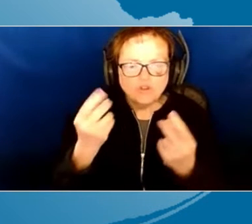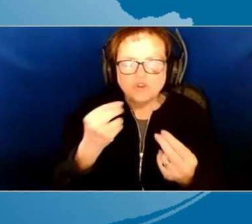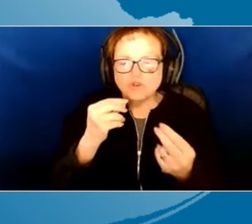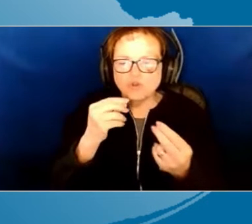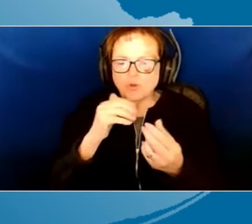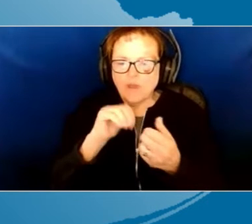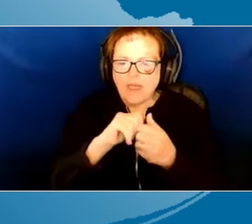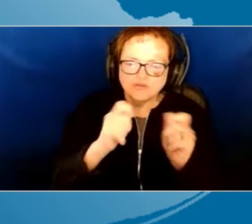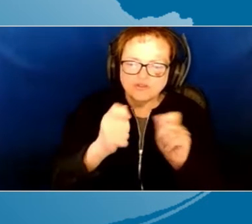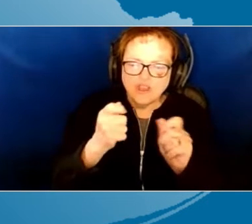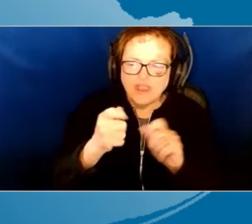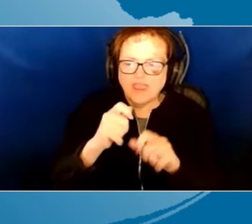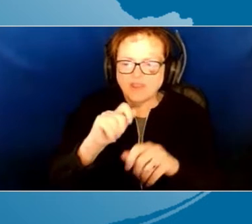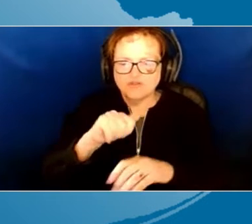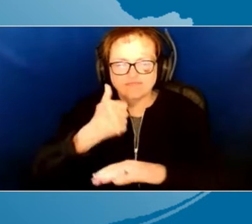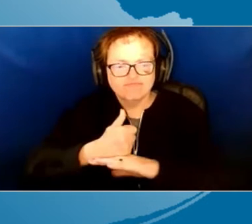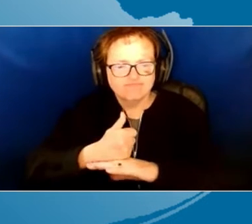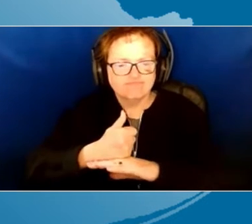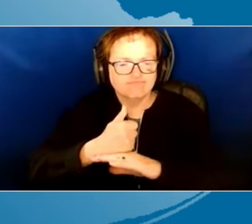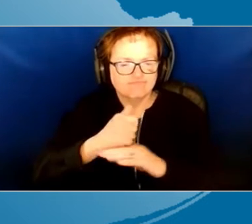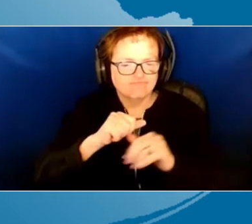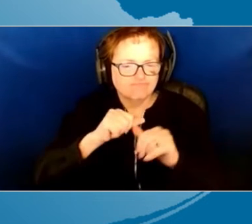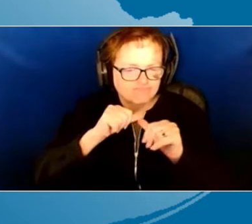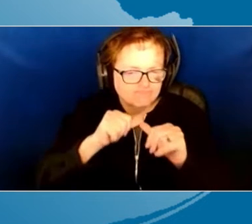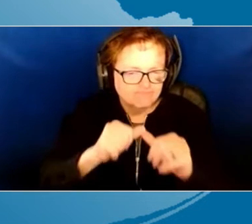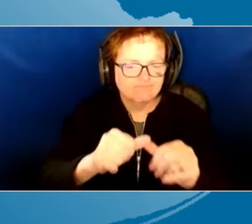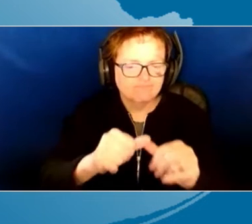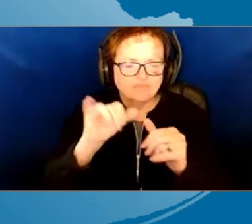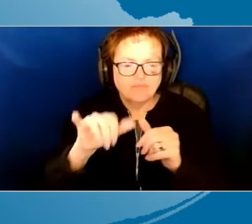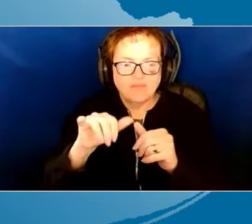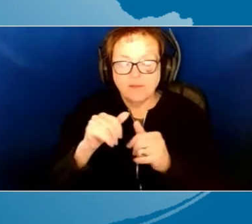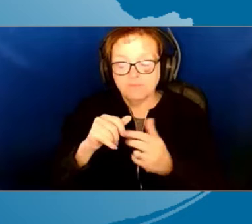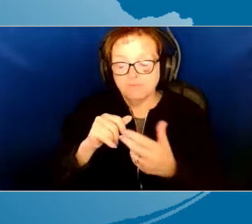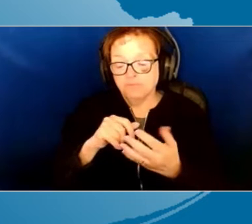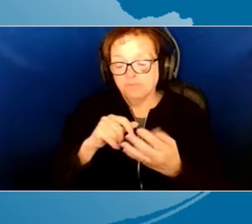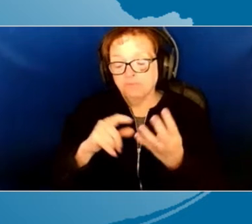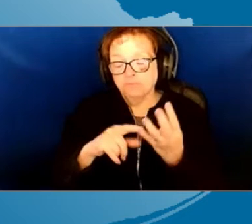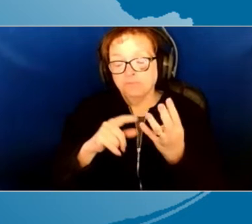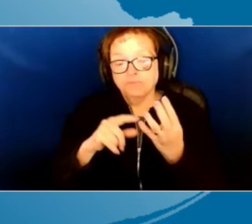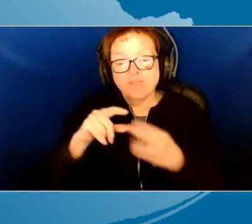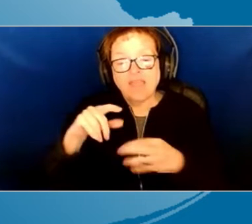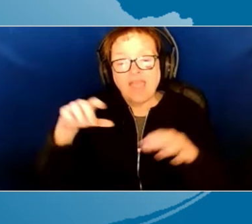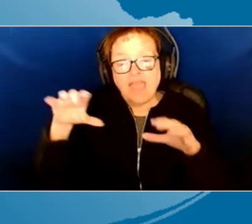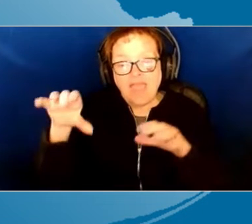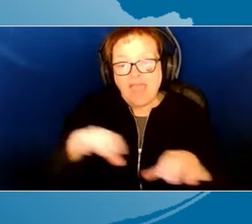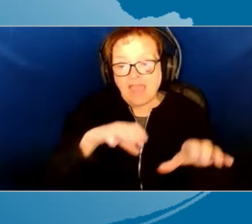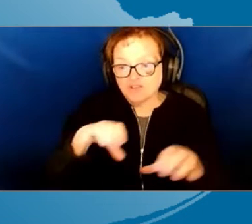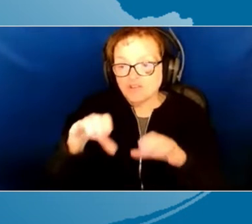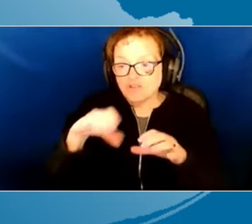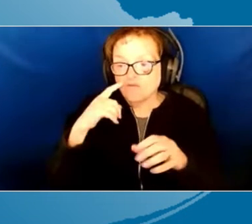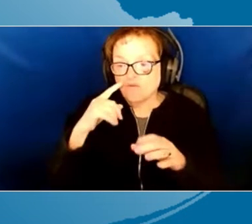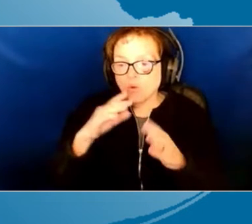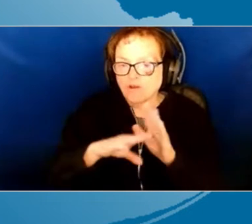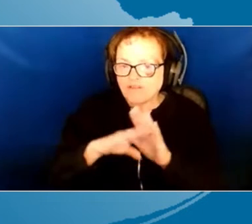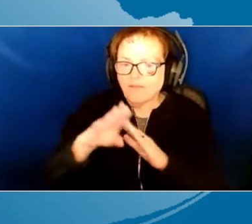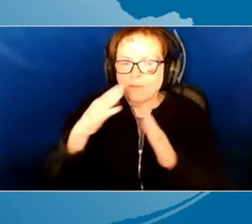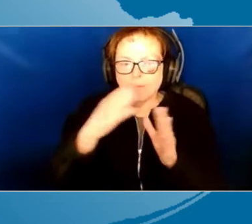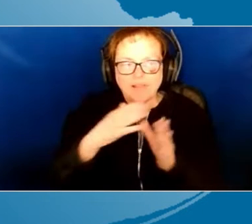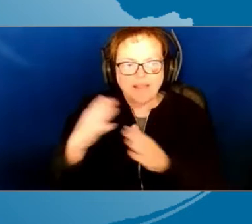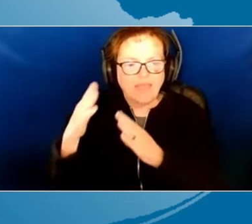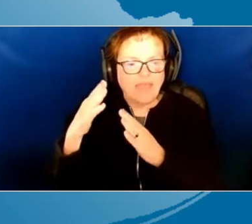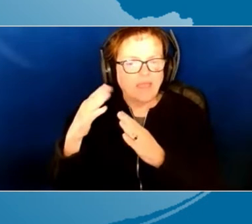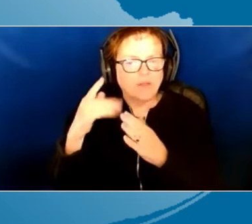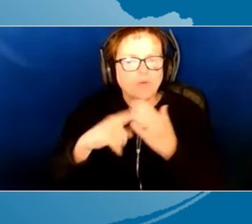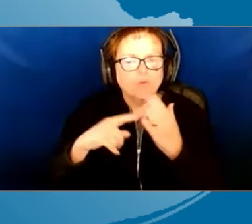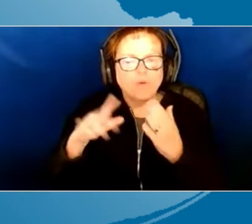other options might be. We use action questions to help them get to a plan. So what is their plan